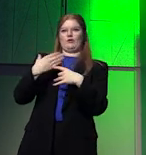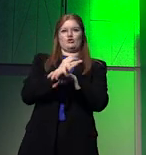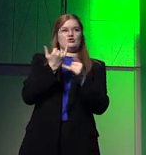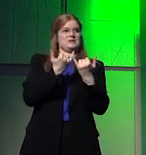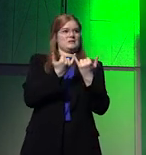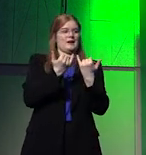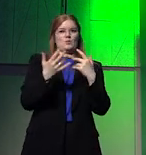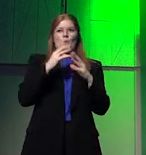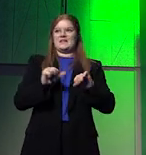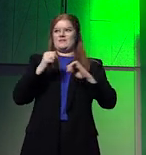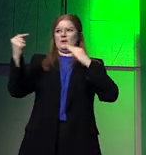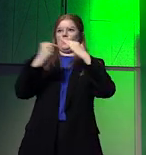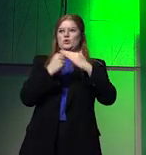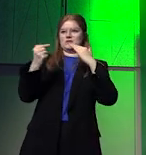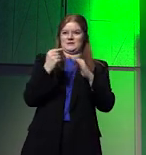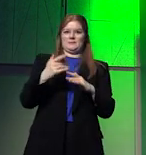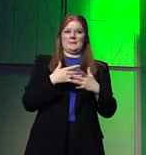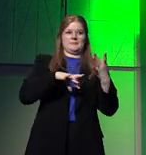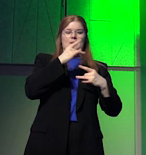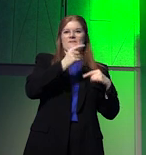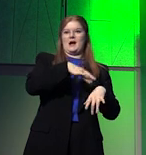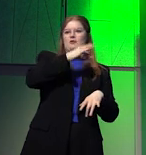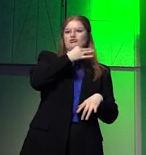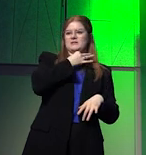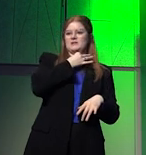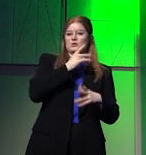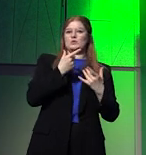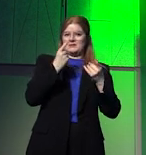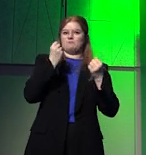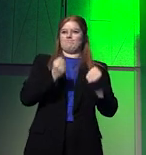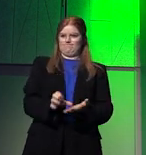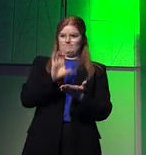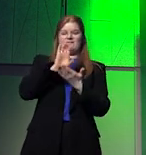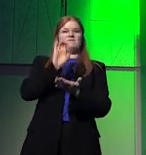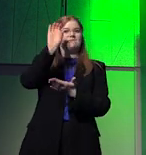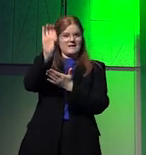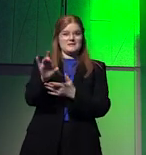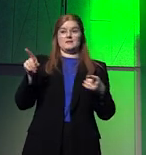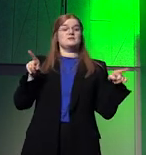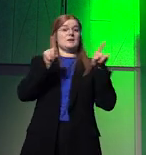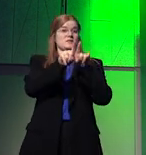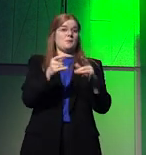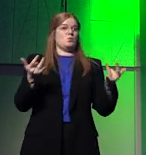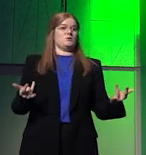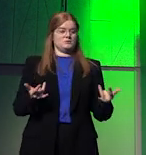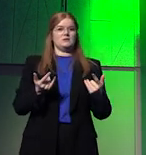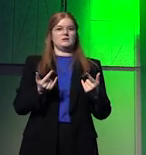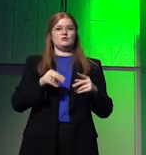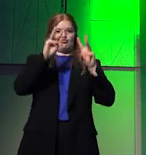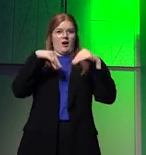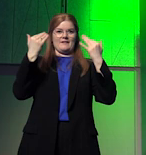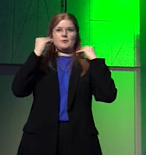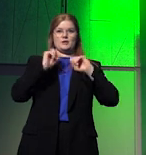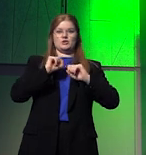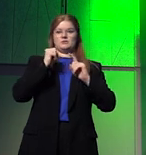rely on grain imports for their stability. They massively invested simultaneously into disinformation